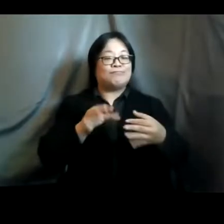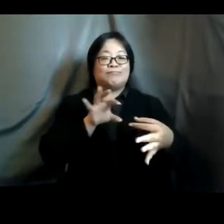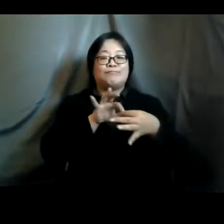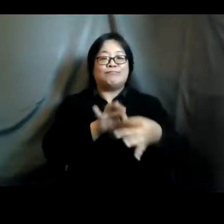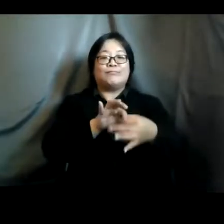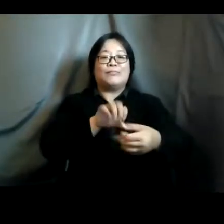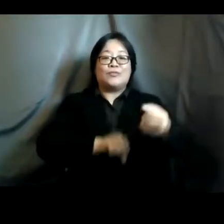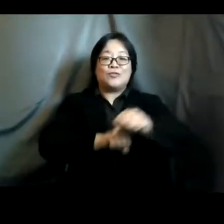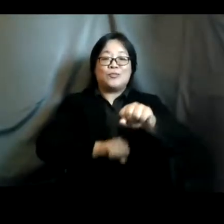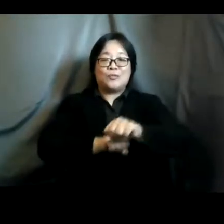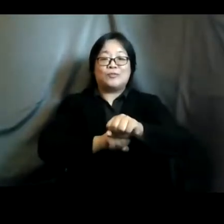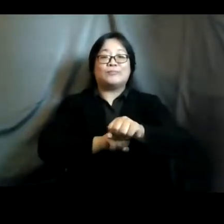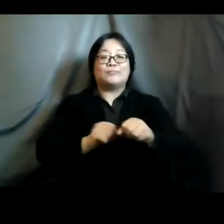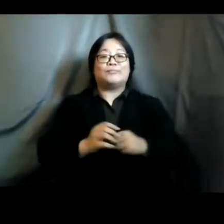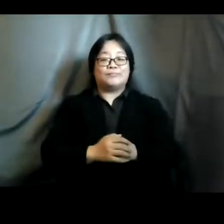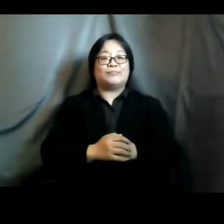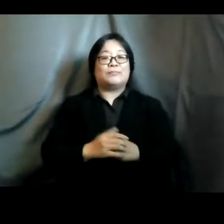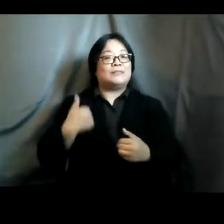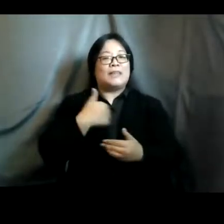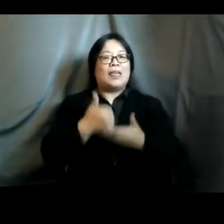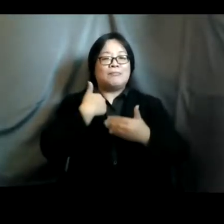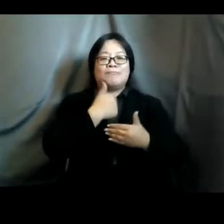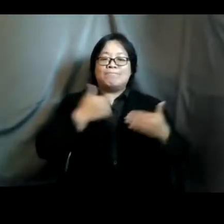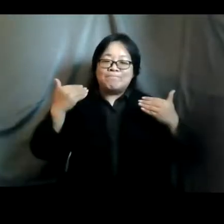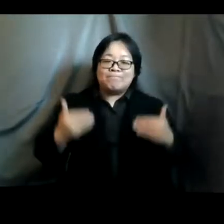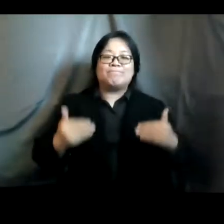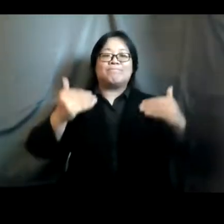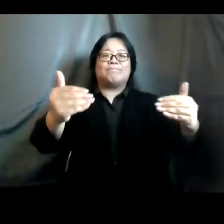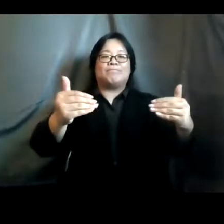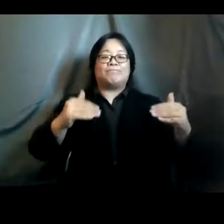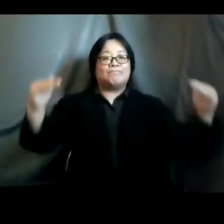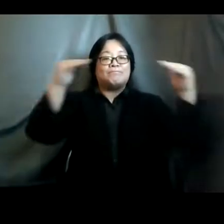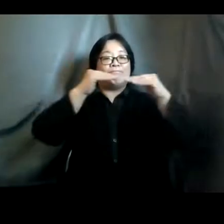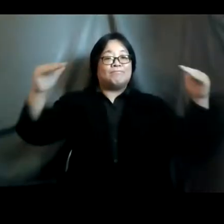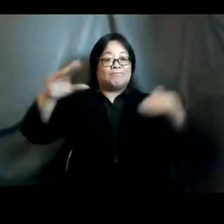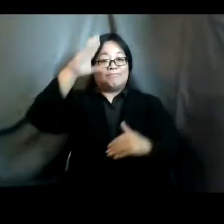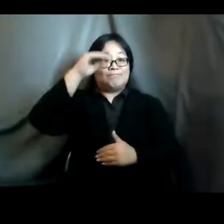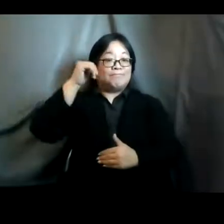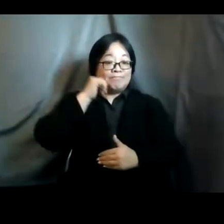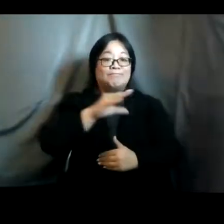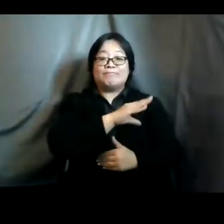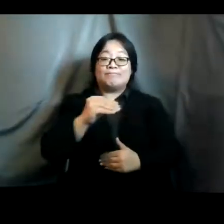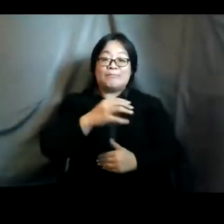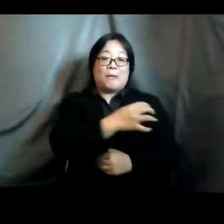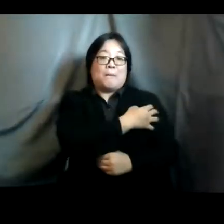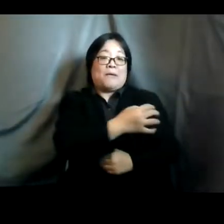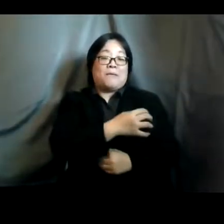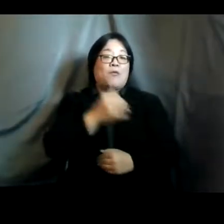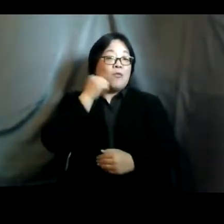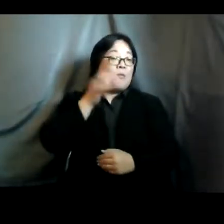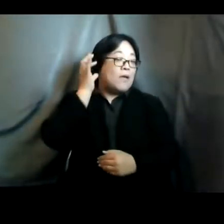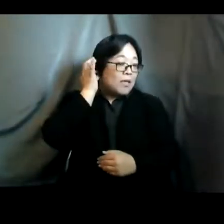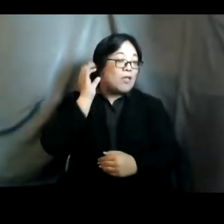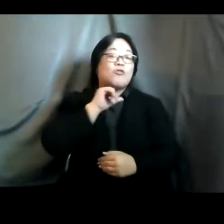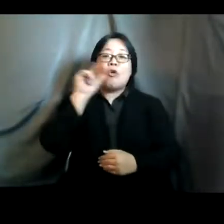and helping us move forwards towards the goal of gender equality and of course the empowerment of all women and girls not only in